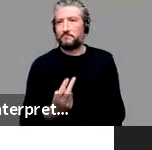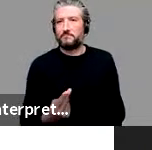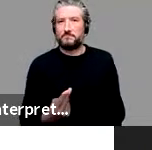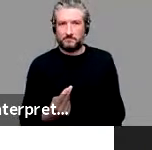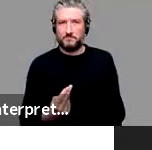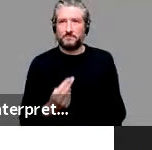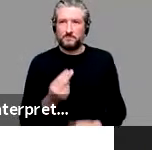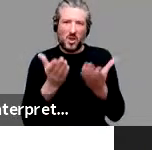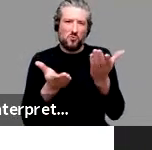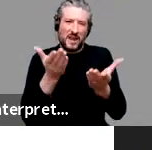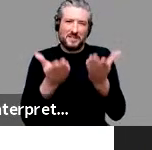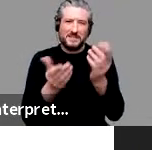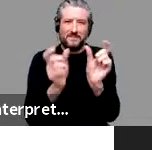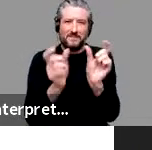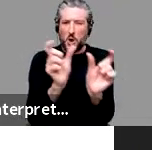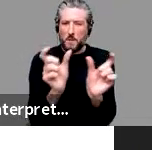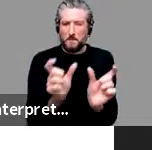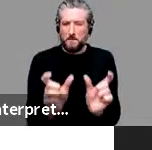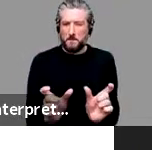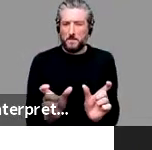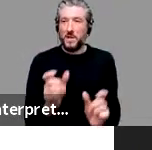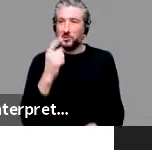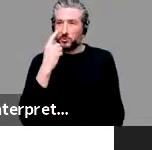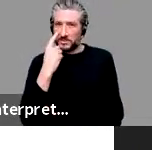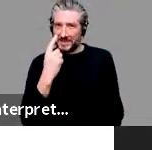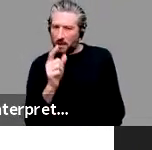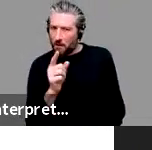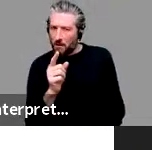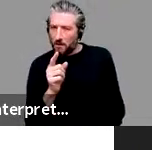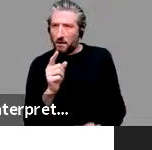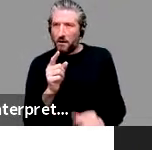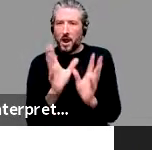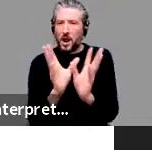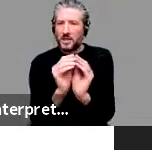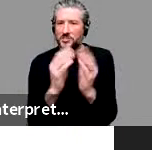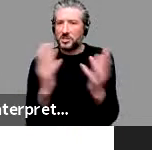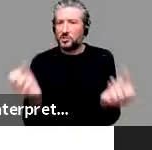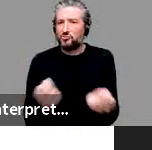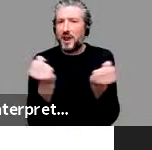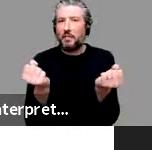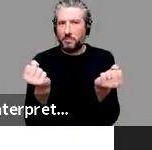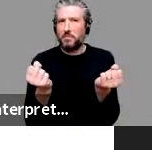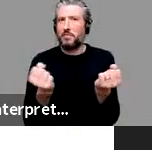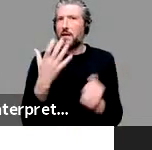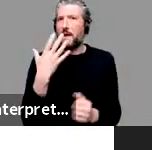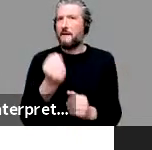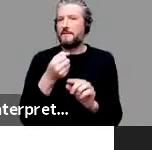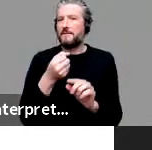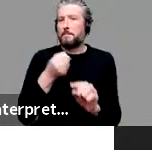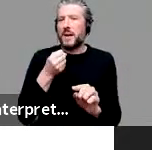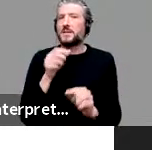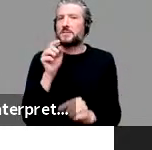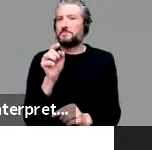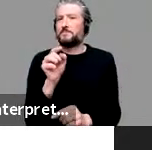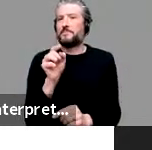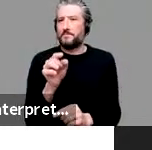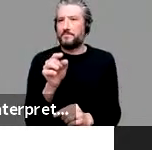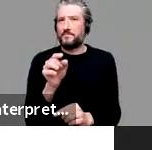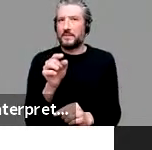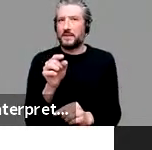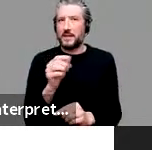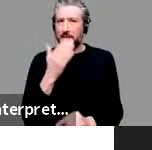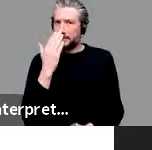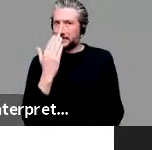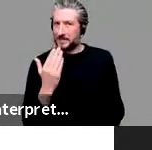the strength of the cluster has an impact. So that as this cluster gets stronger, it sucks more cases